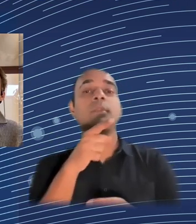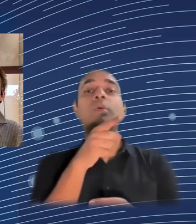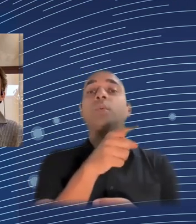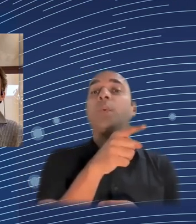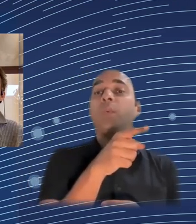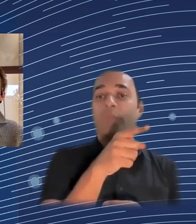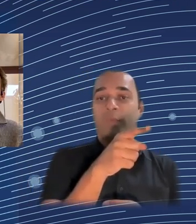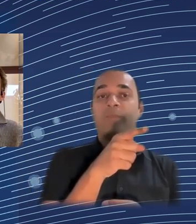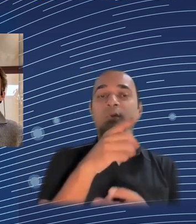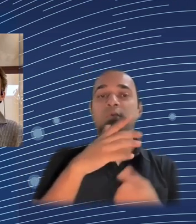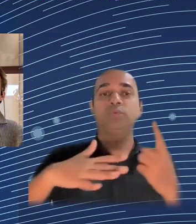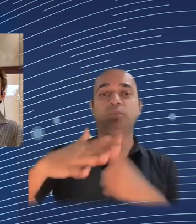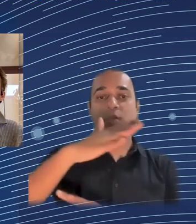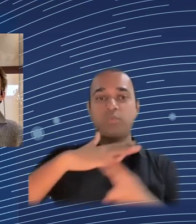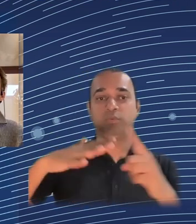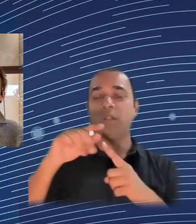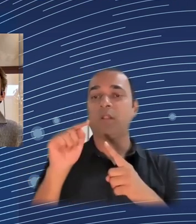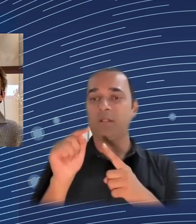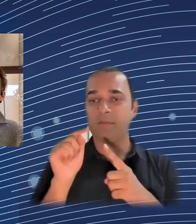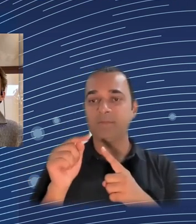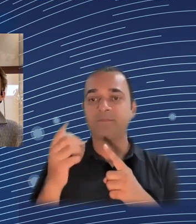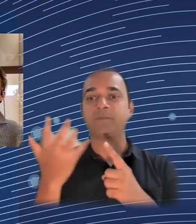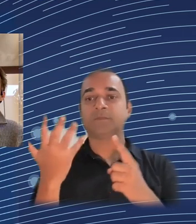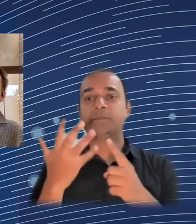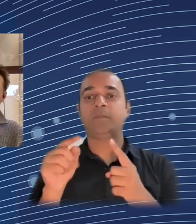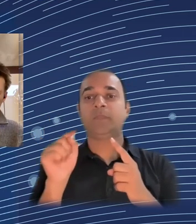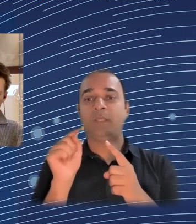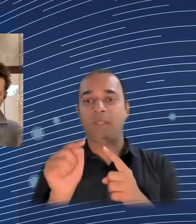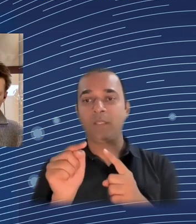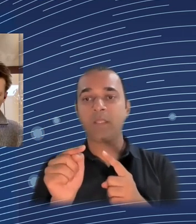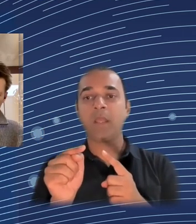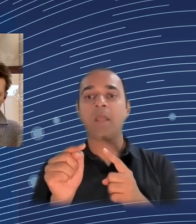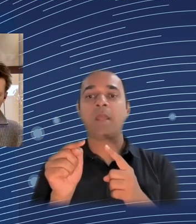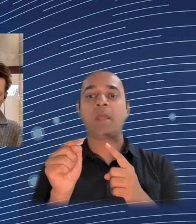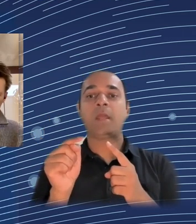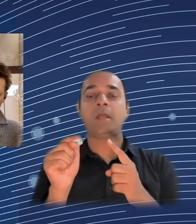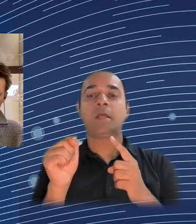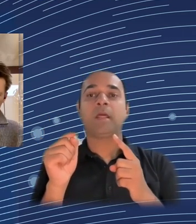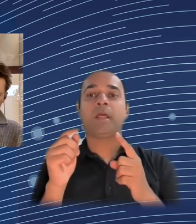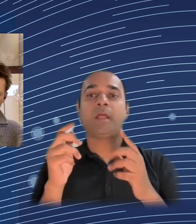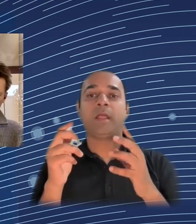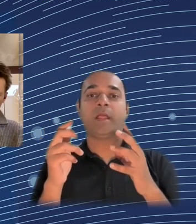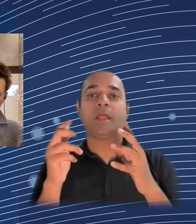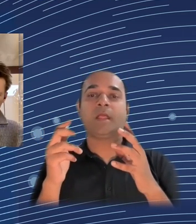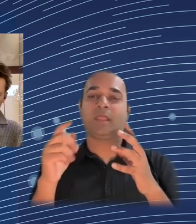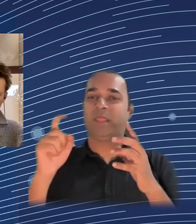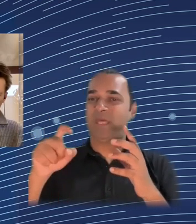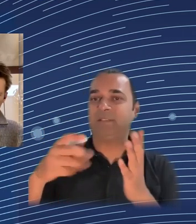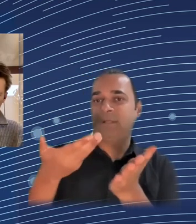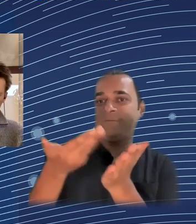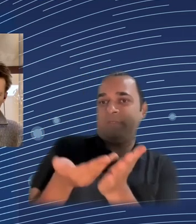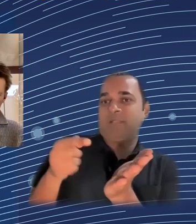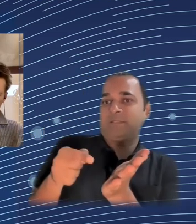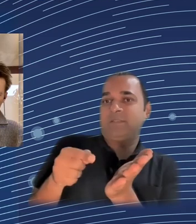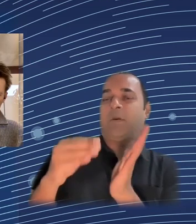innovation funds in order to gather that kind of wealth of information and knowledge, data literacy